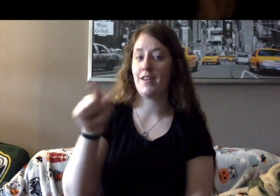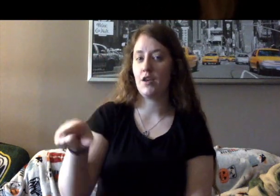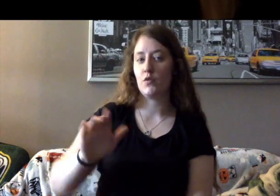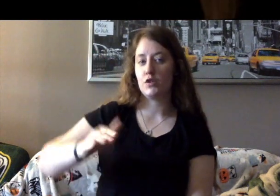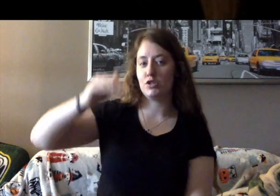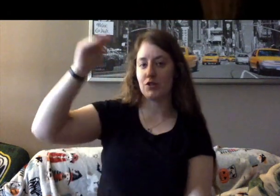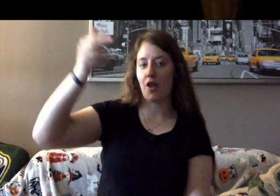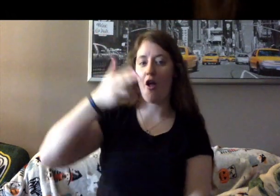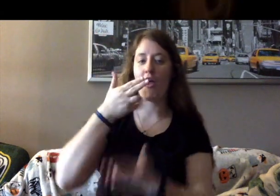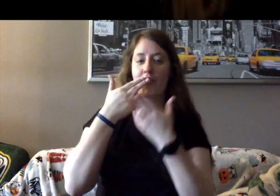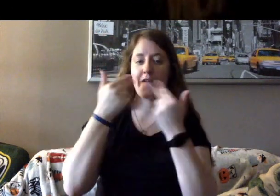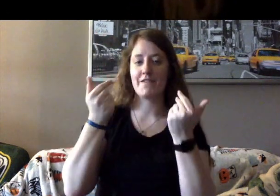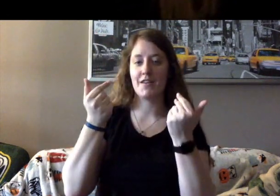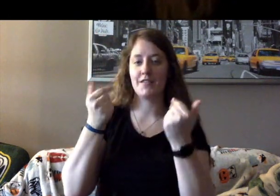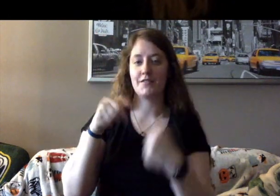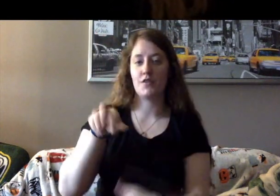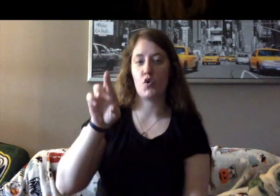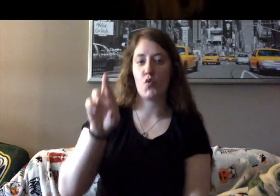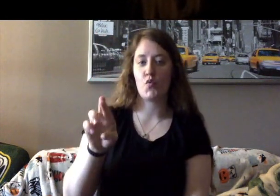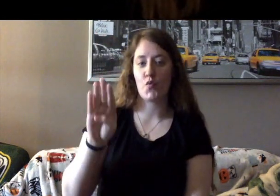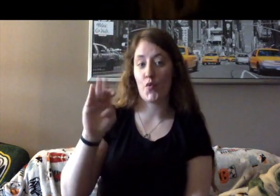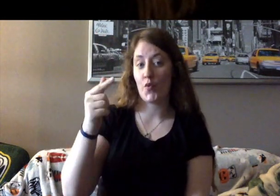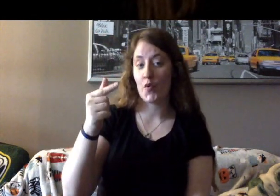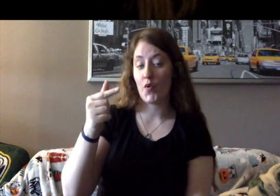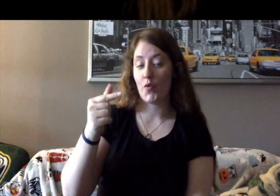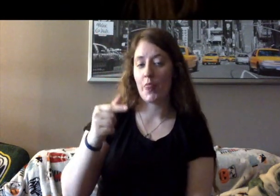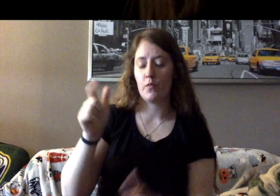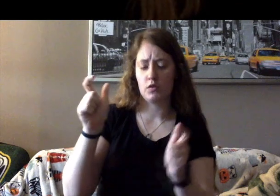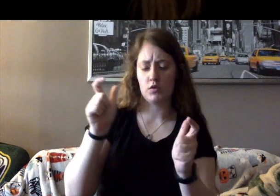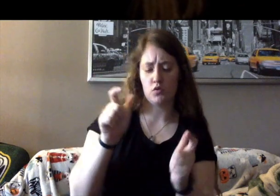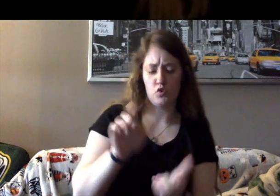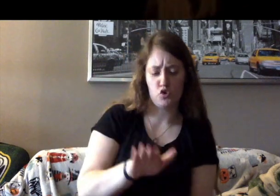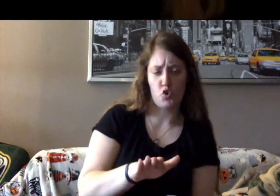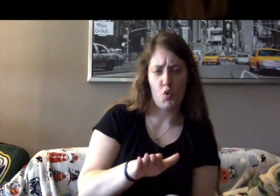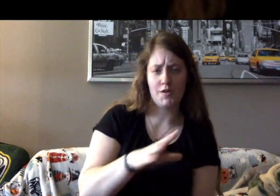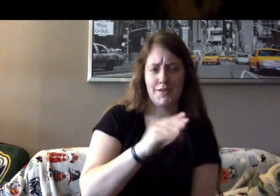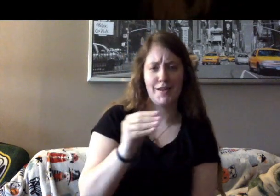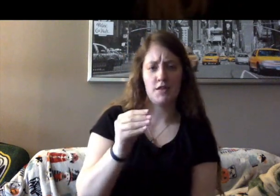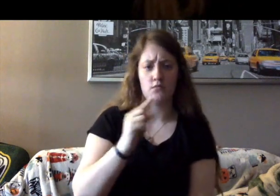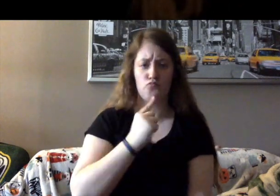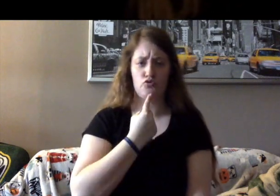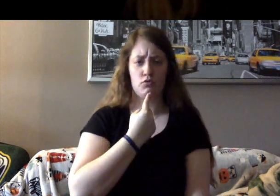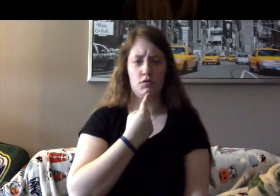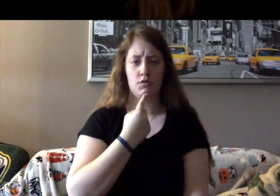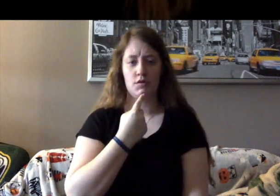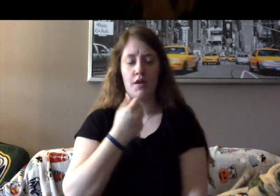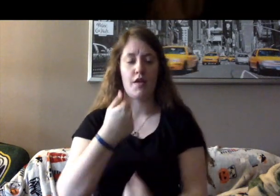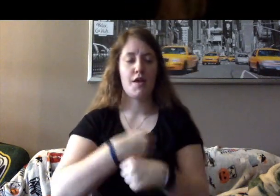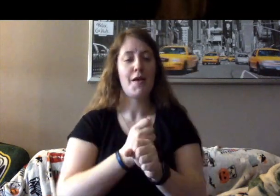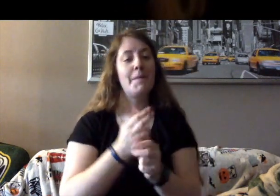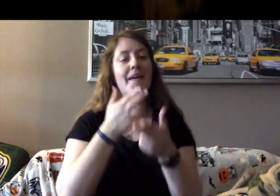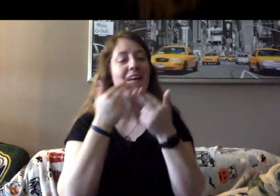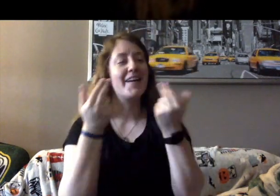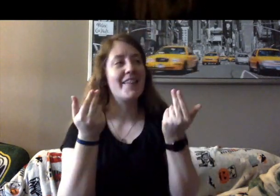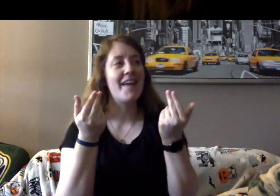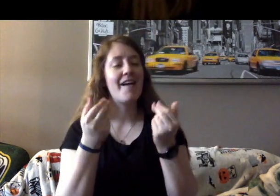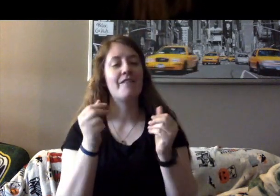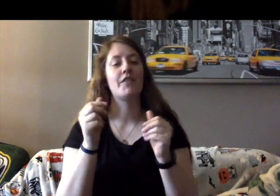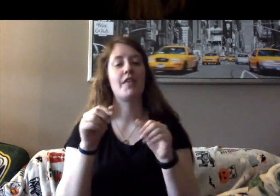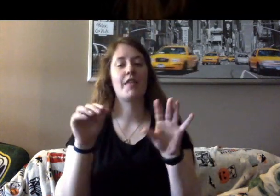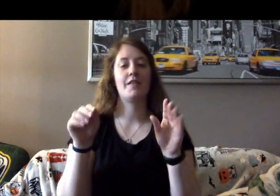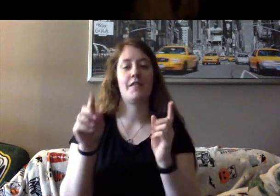small and serious. Marty could make her laugh. They fell in love and hatched a plan.